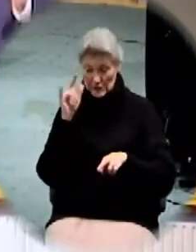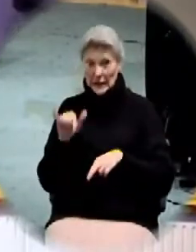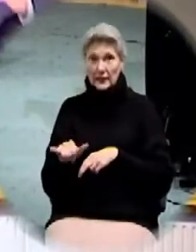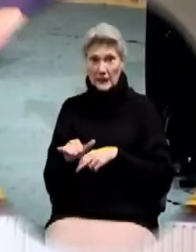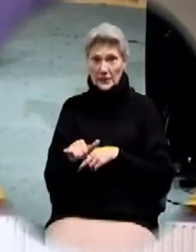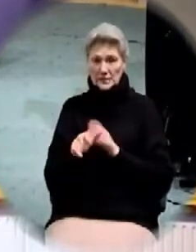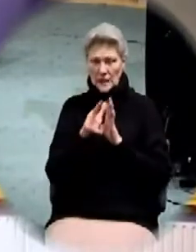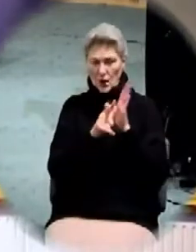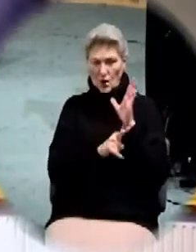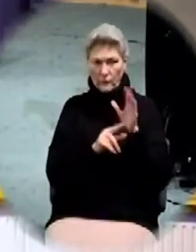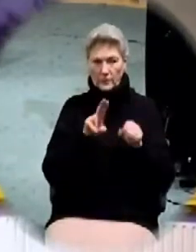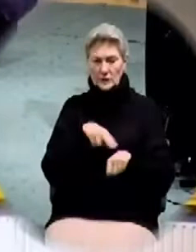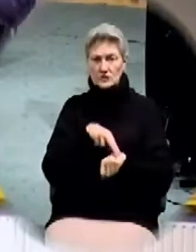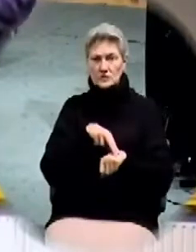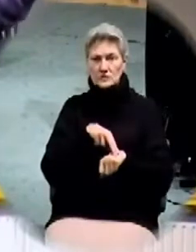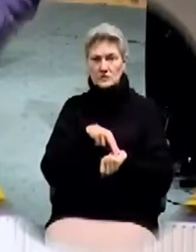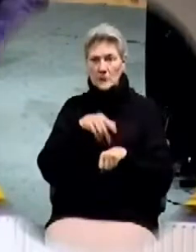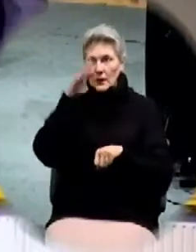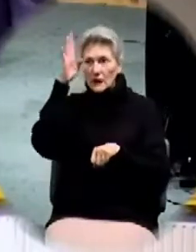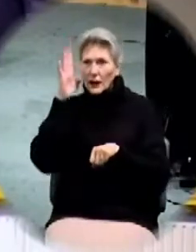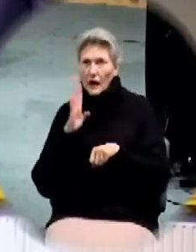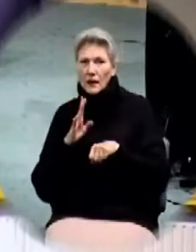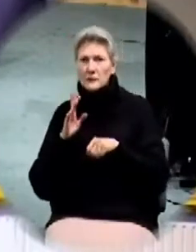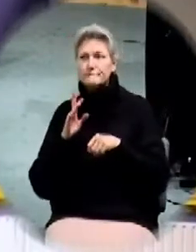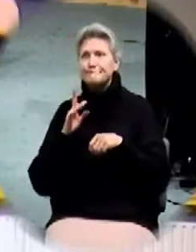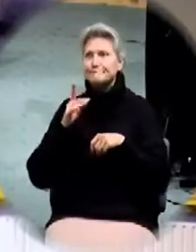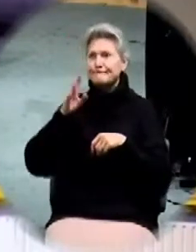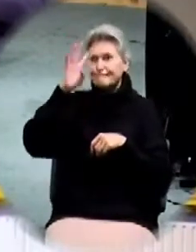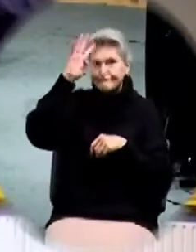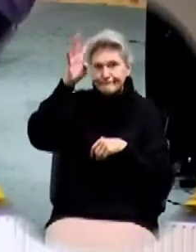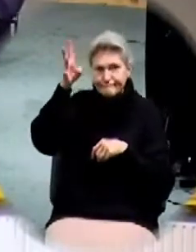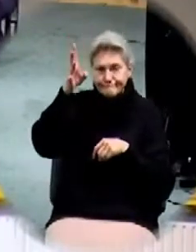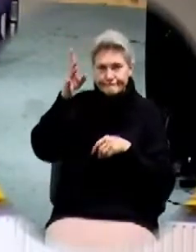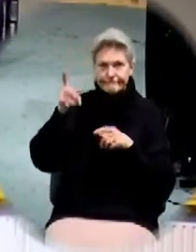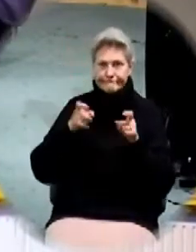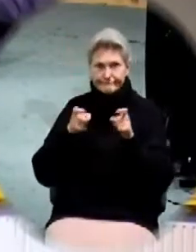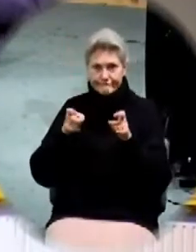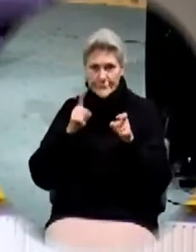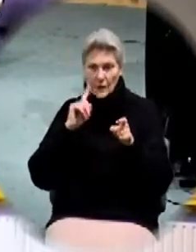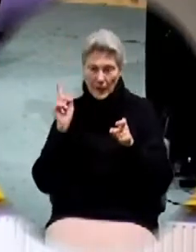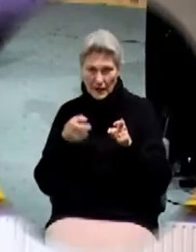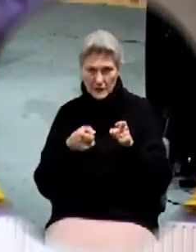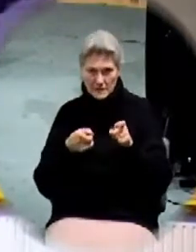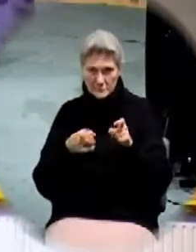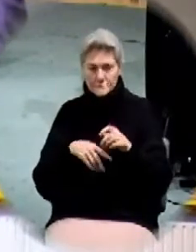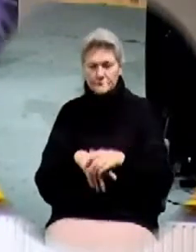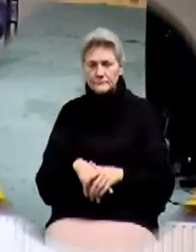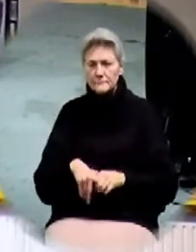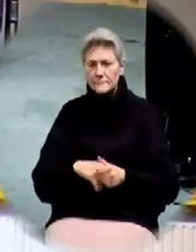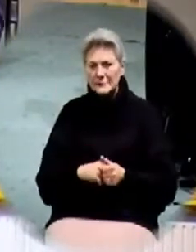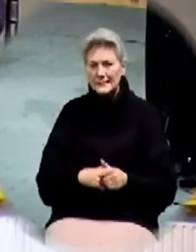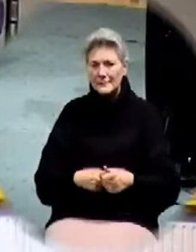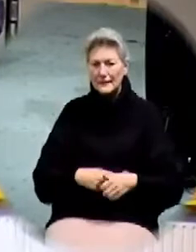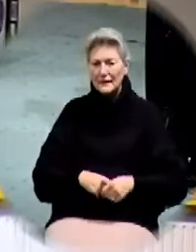that's a law of nature that God orchestrated but see the Bible tells us